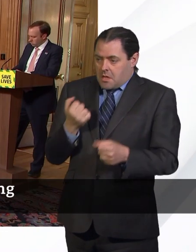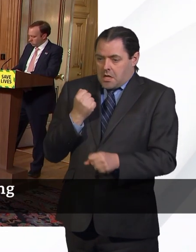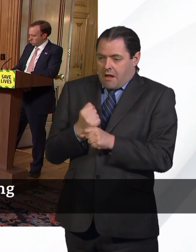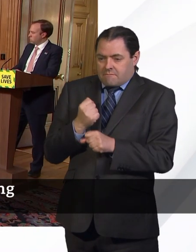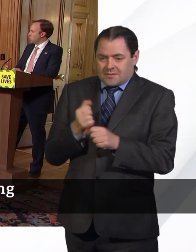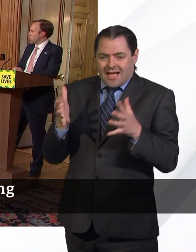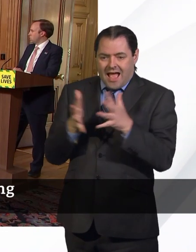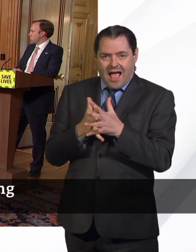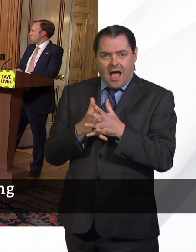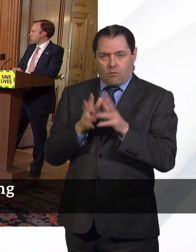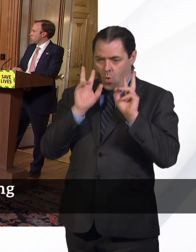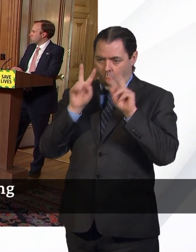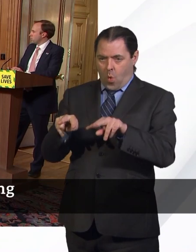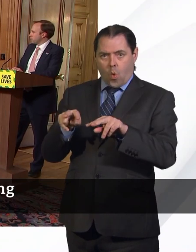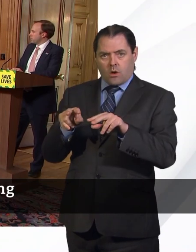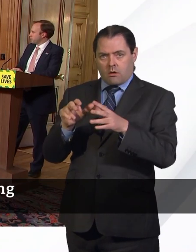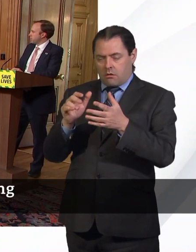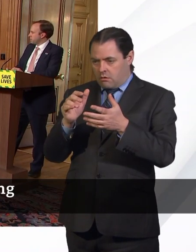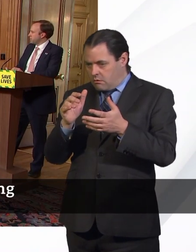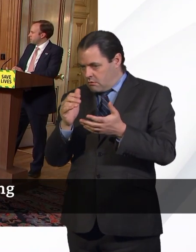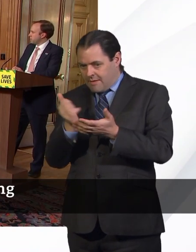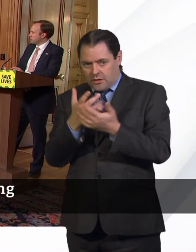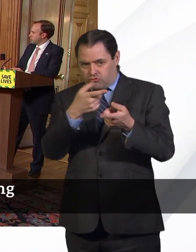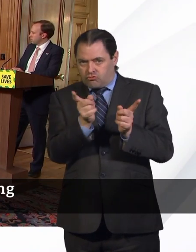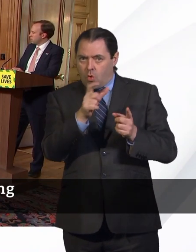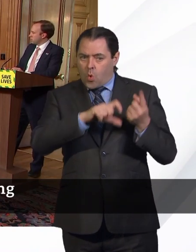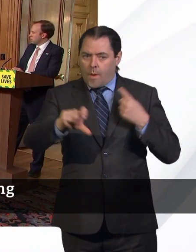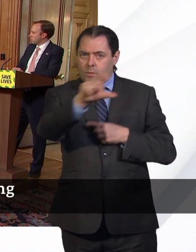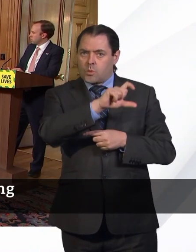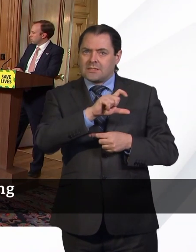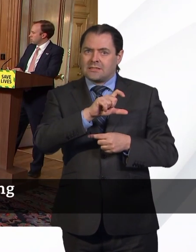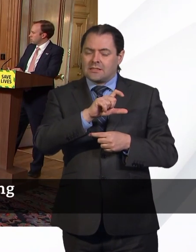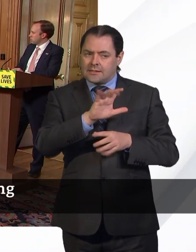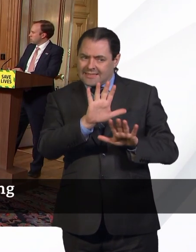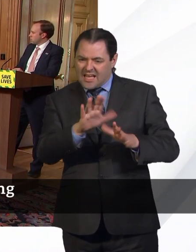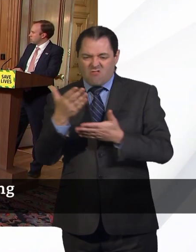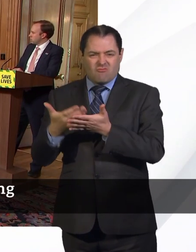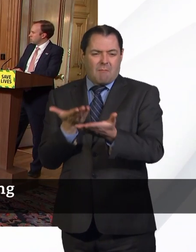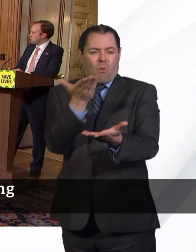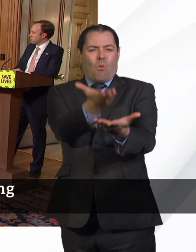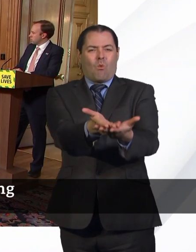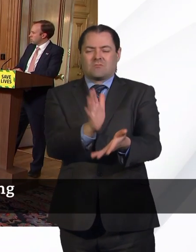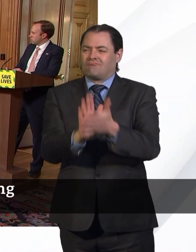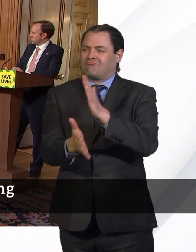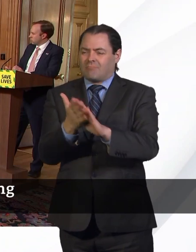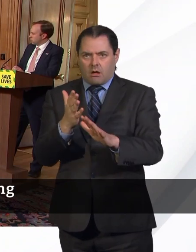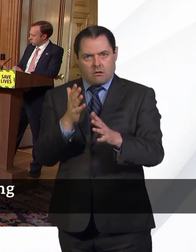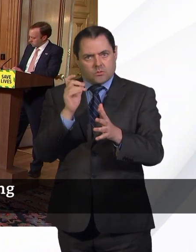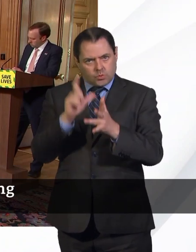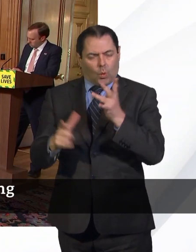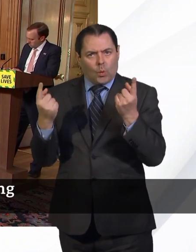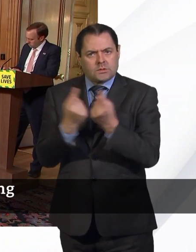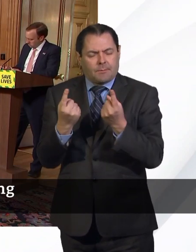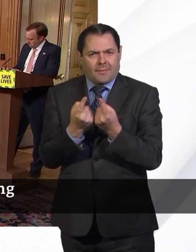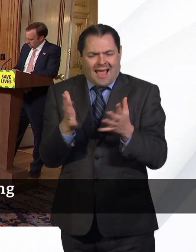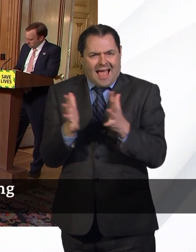and reassure members of those communities that this isn't just another report? The second question I'd like to